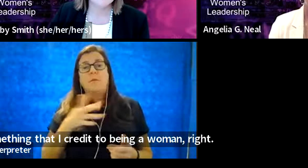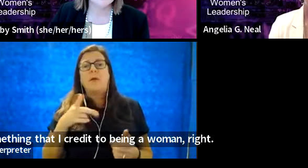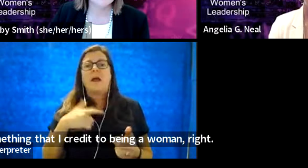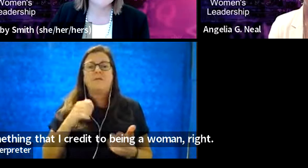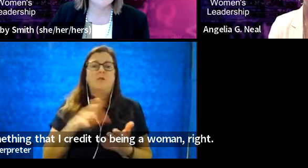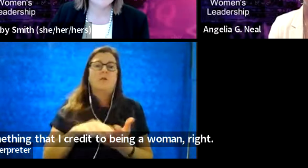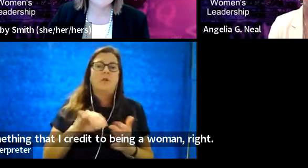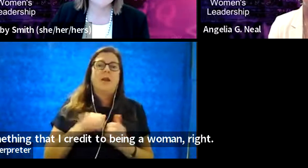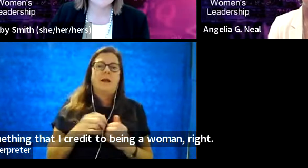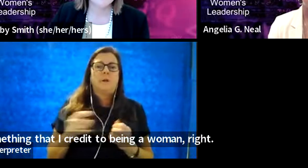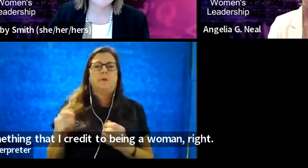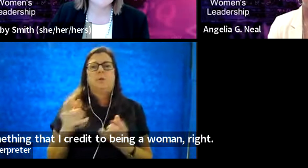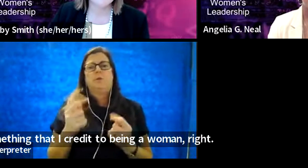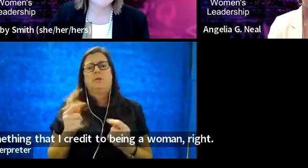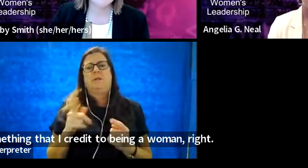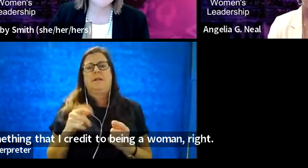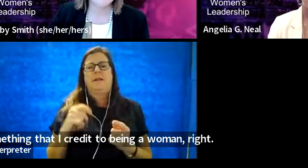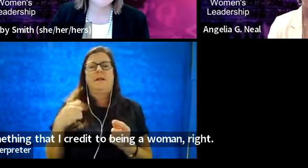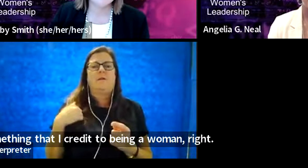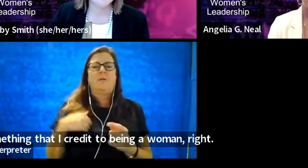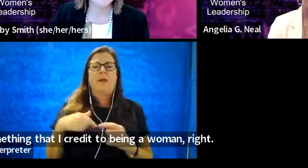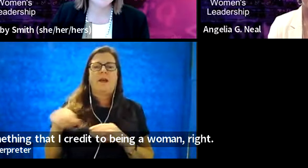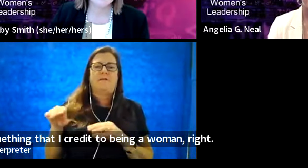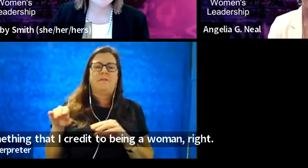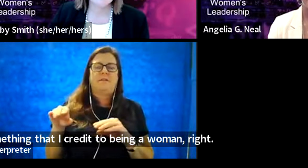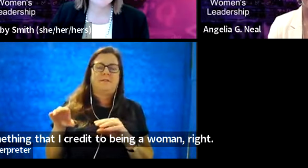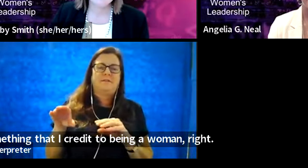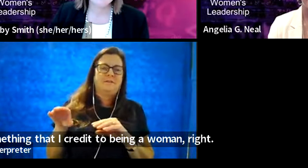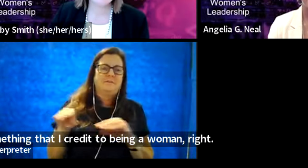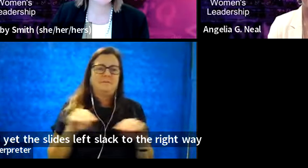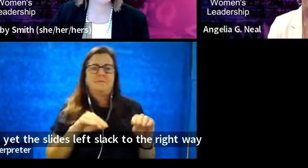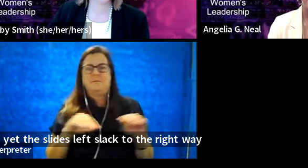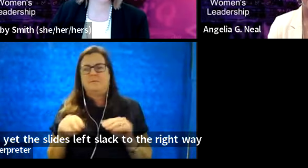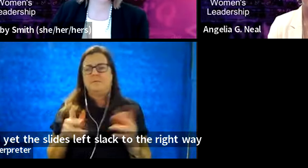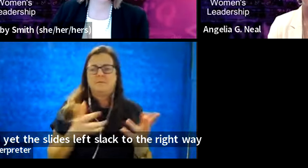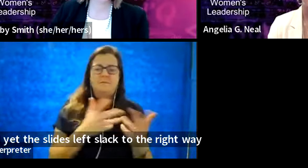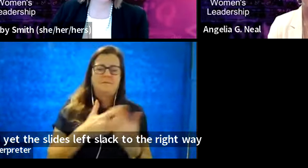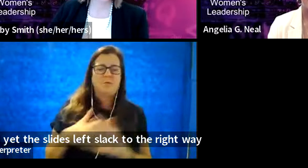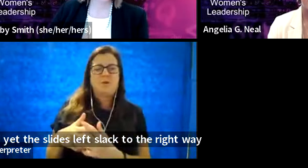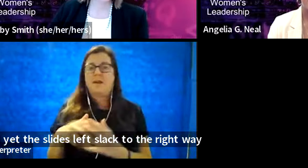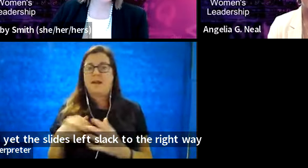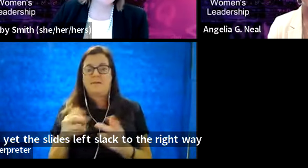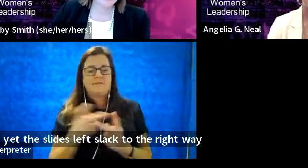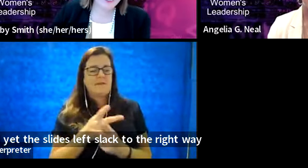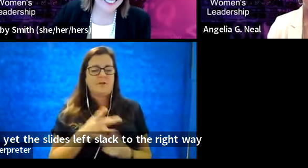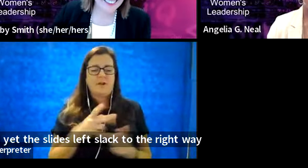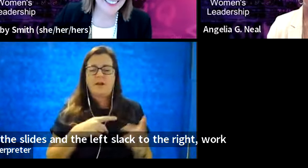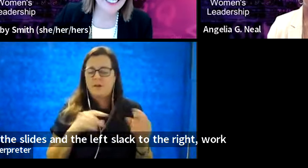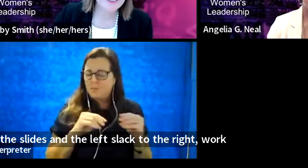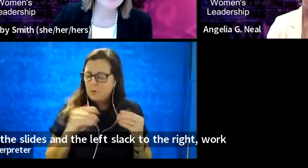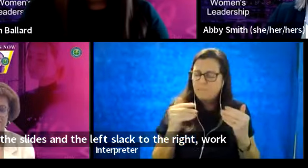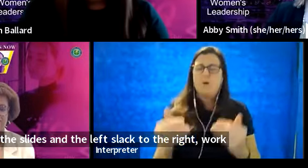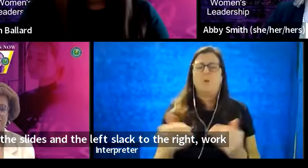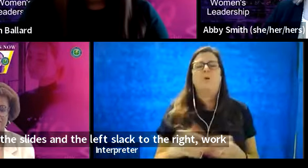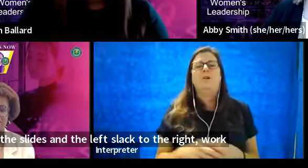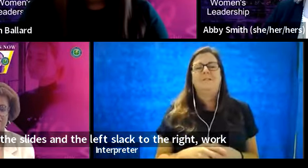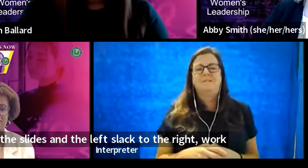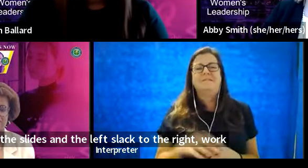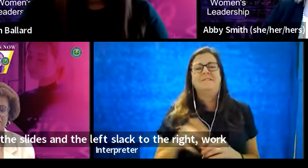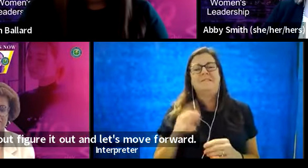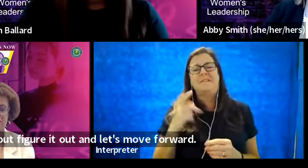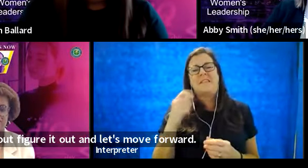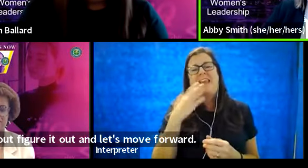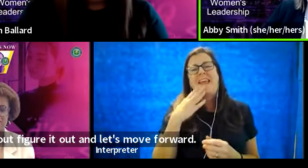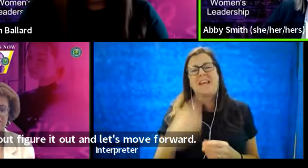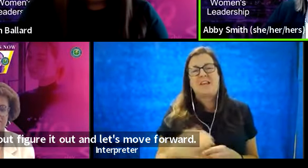dance. And we have to slide to the left, slide to the right, and work it out. Figure it out, and let's move forward. So thank